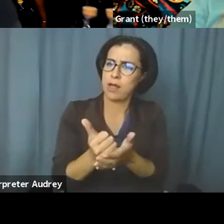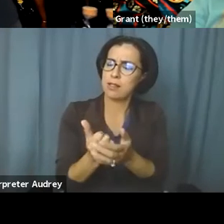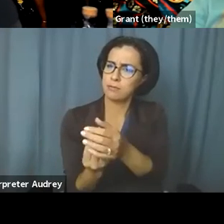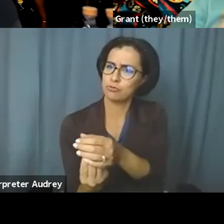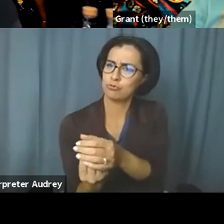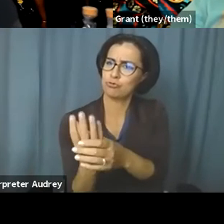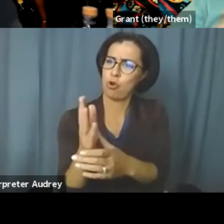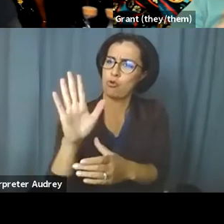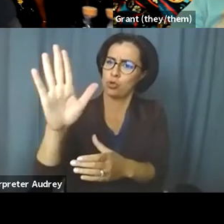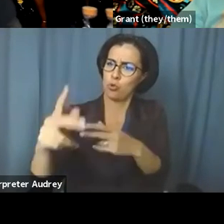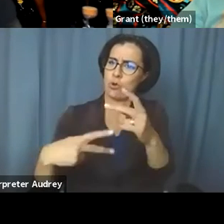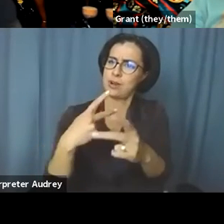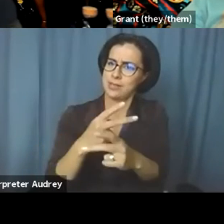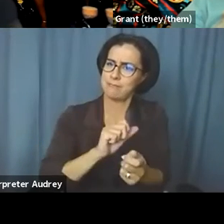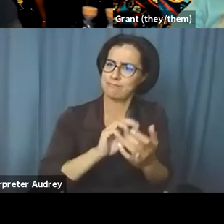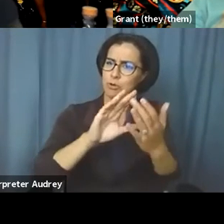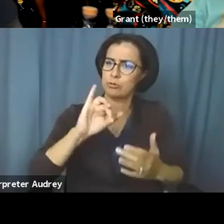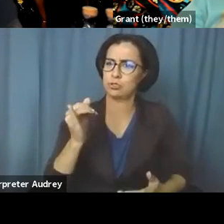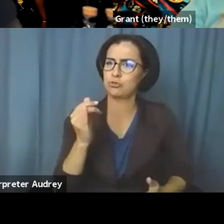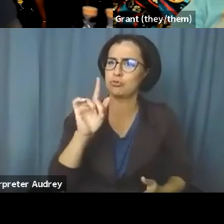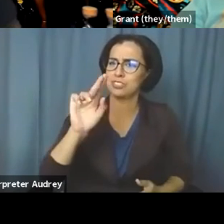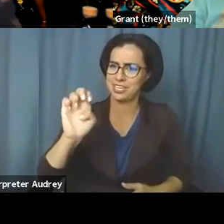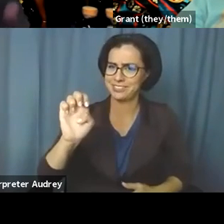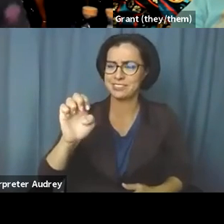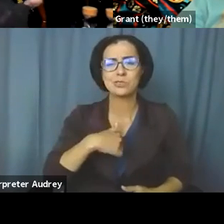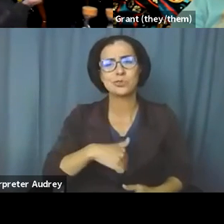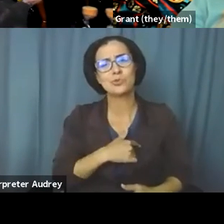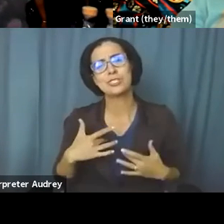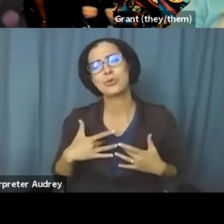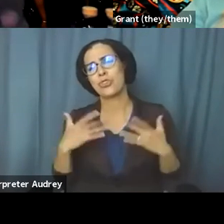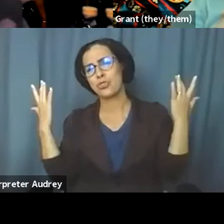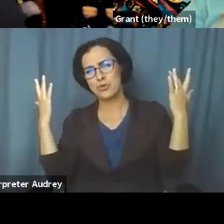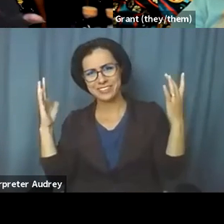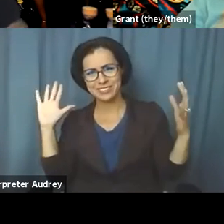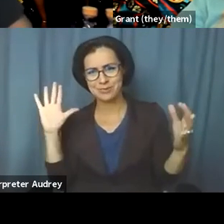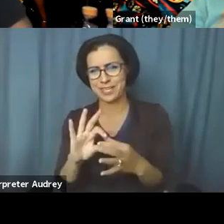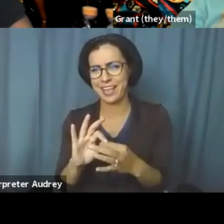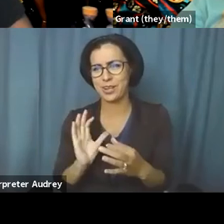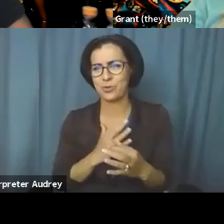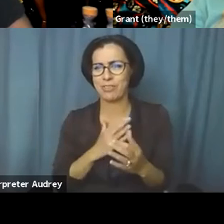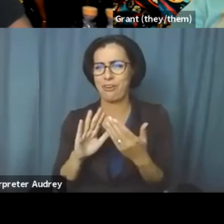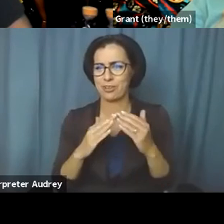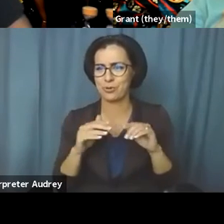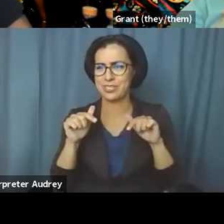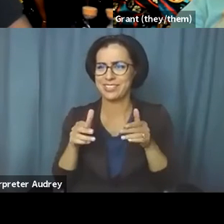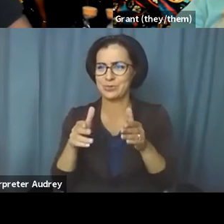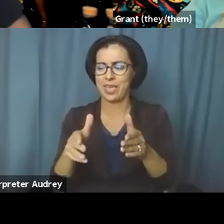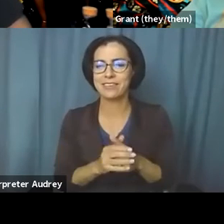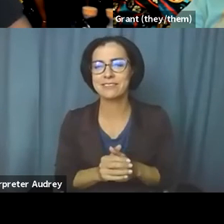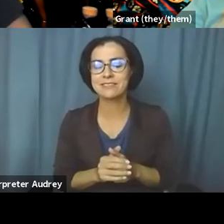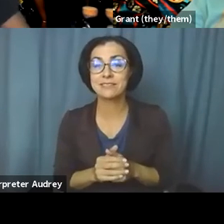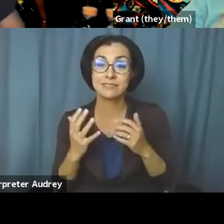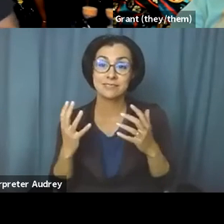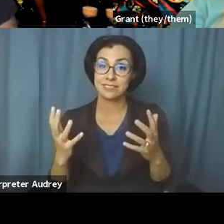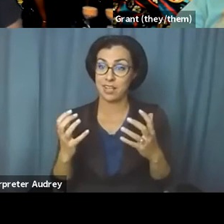you're trying to grow. We are so, so thrilled to be connecting with our community in this way. I would like